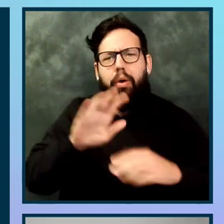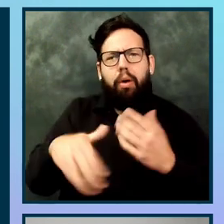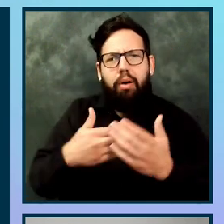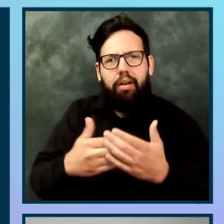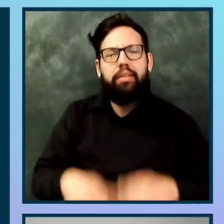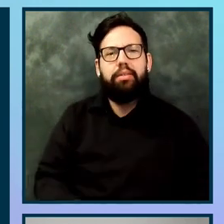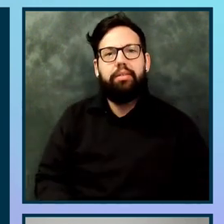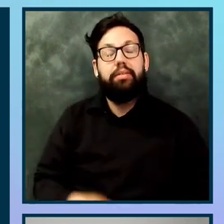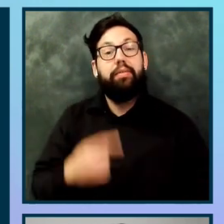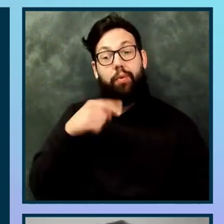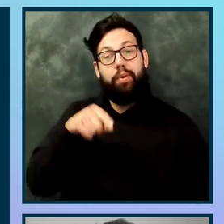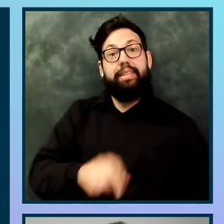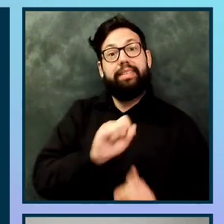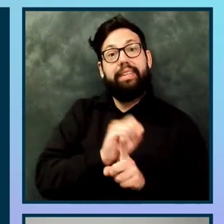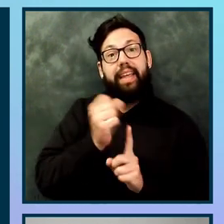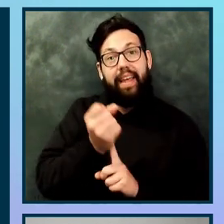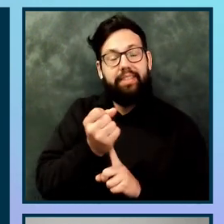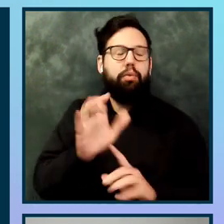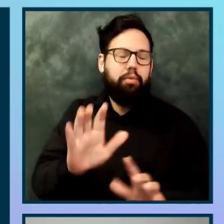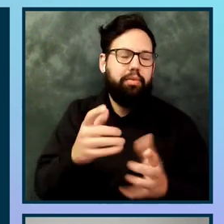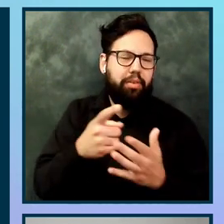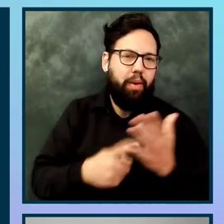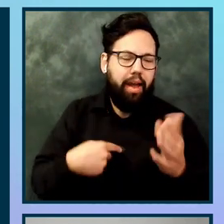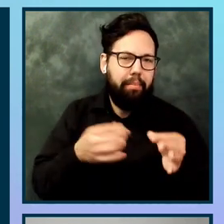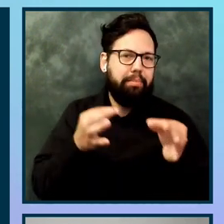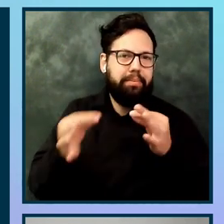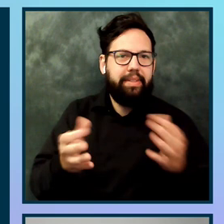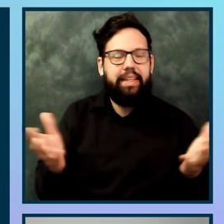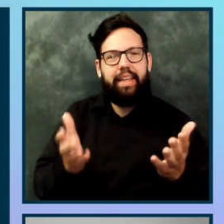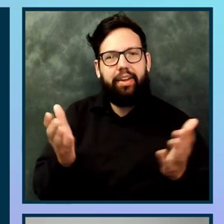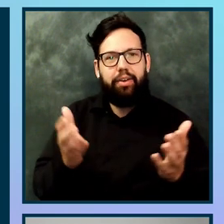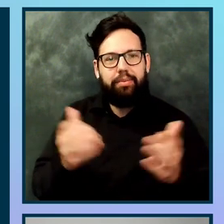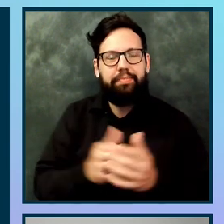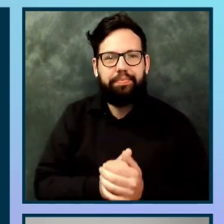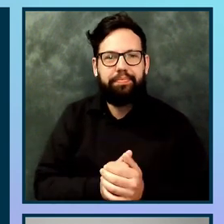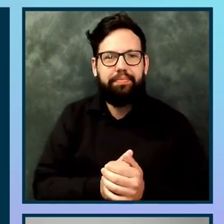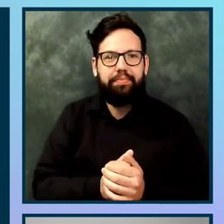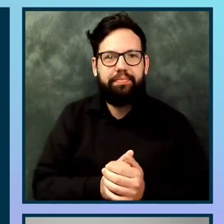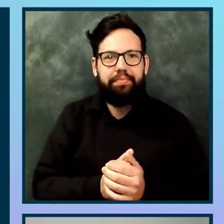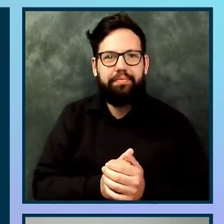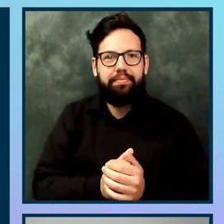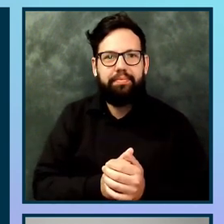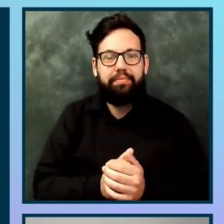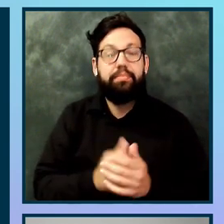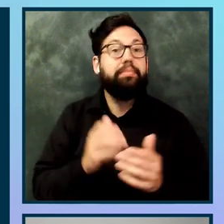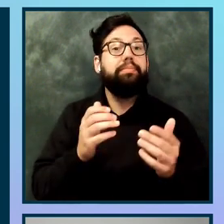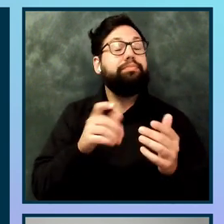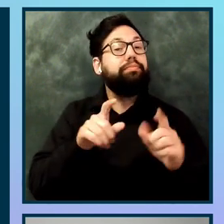in the case that I'm showing in this slide, I'm checking the unit test